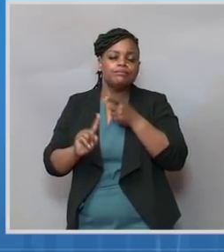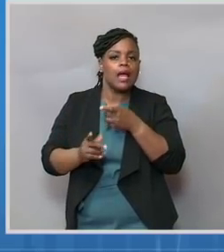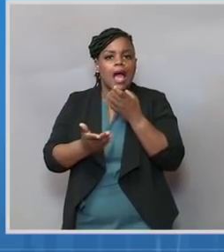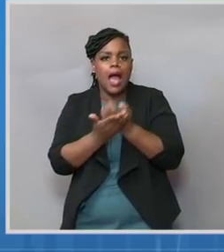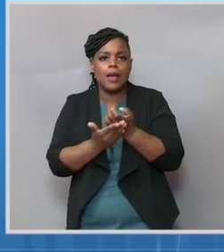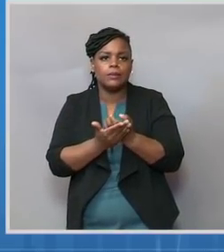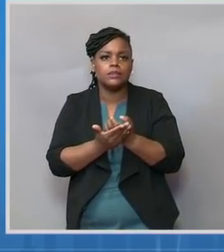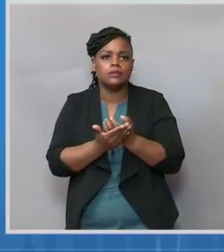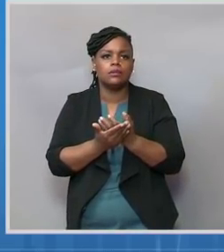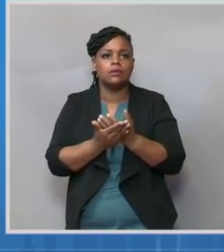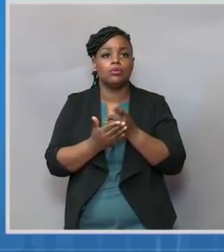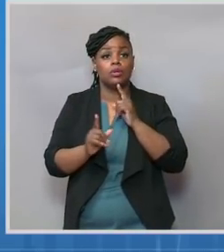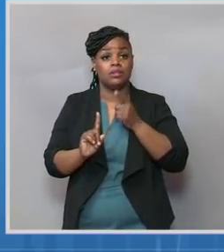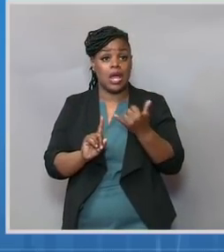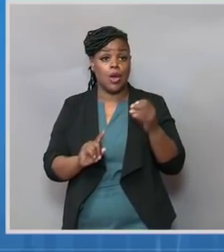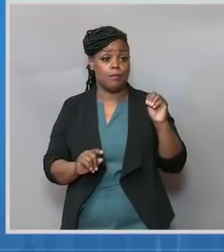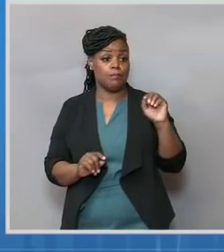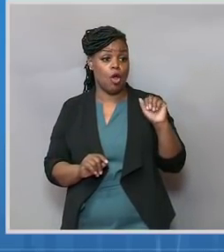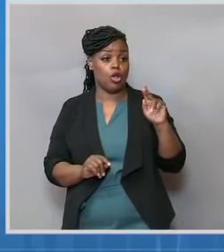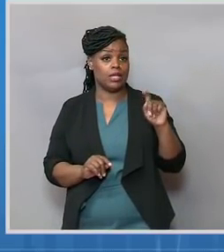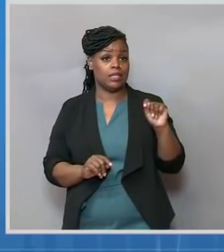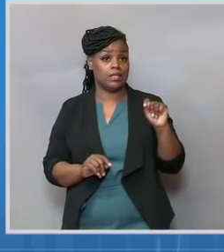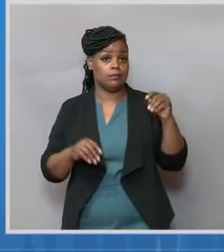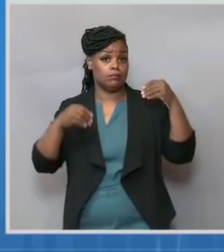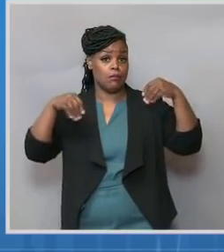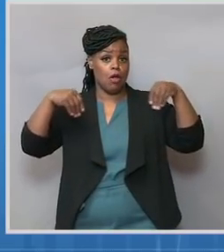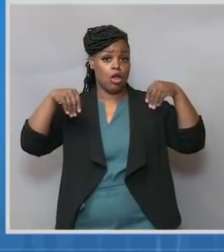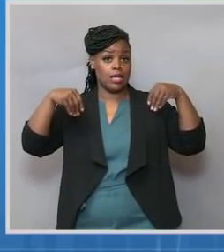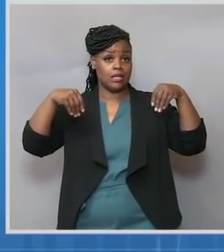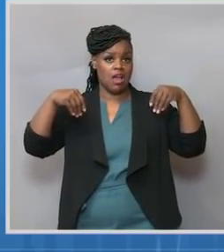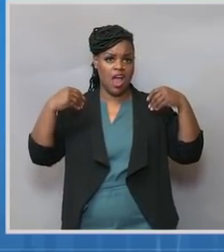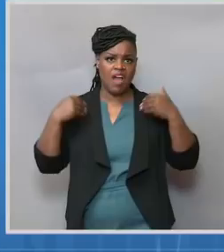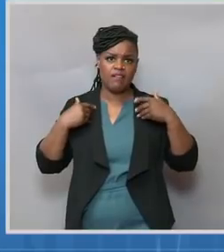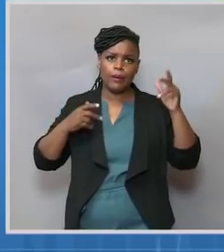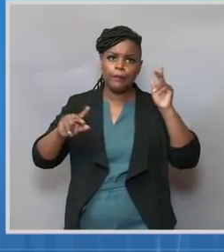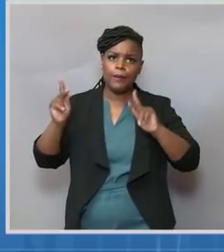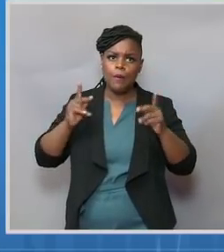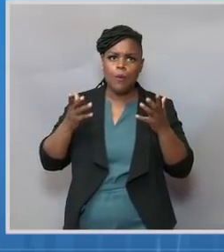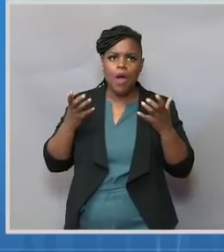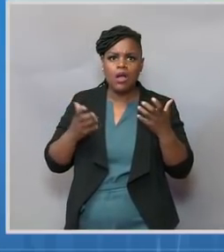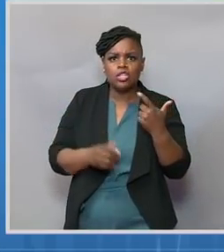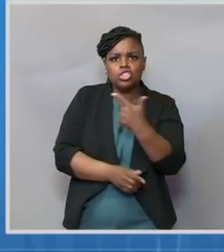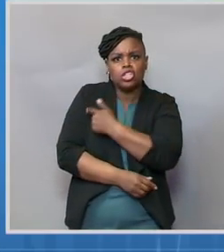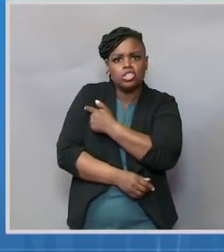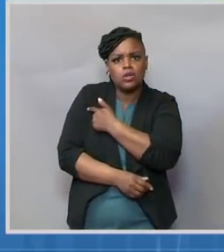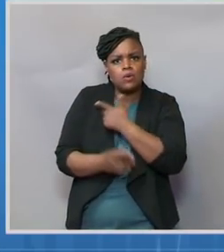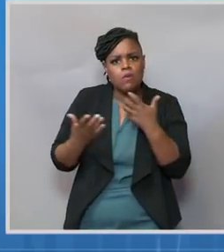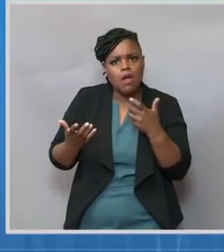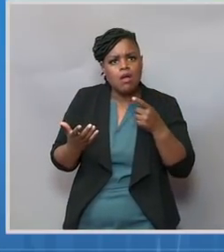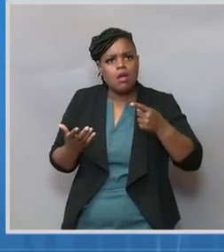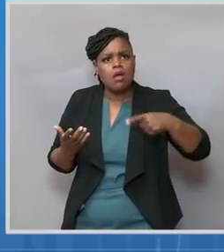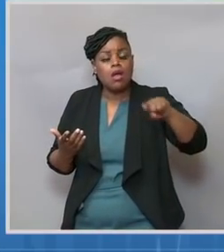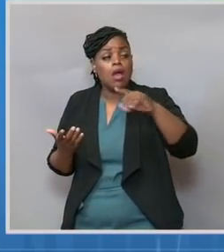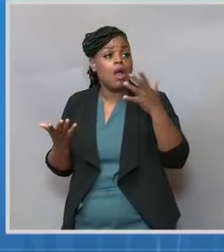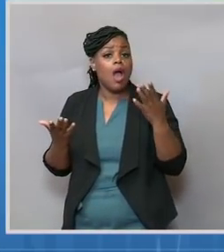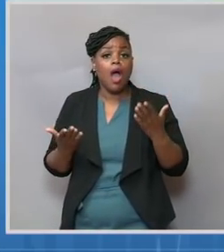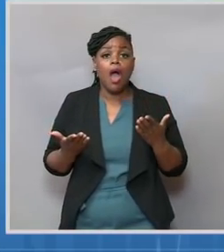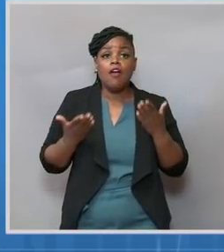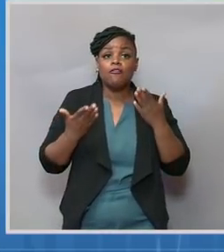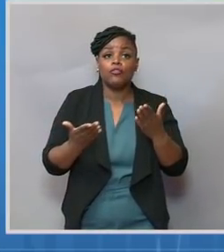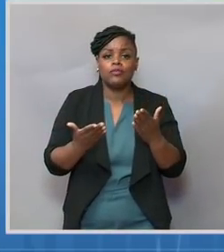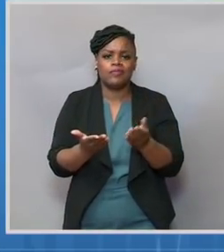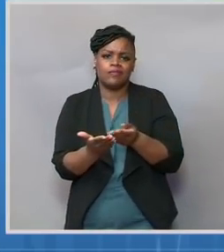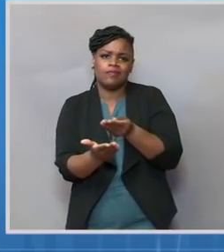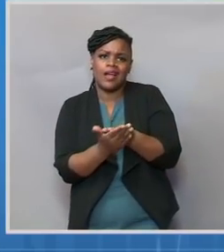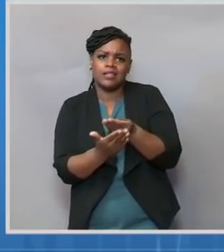for vaccines for people who want them, if you've discussed offering any incentives, financial or otherwise,